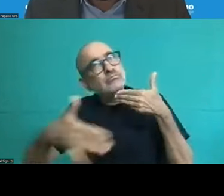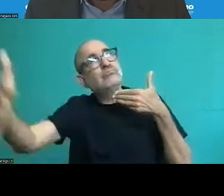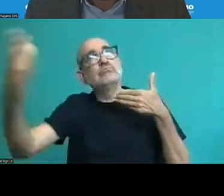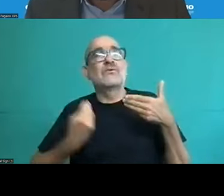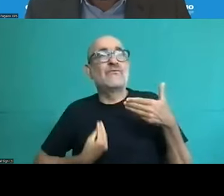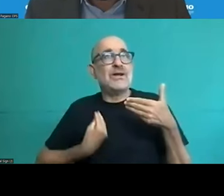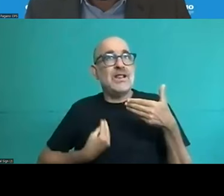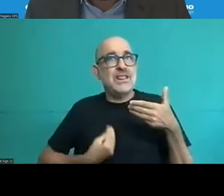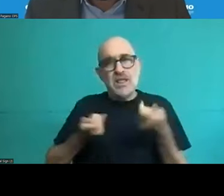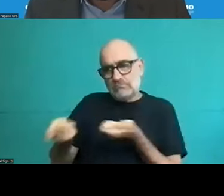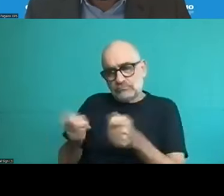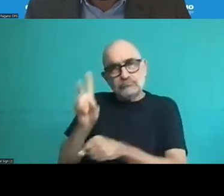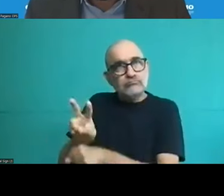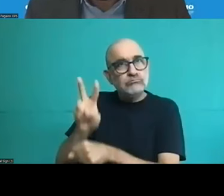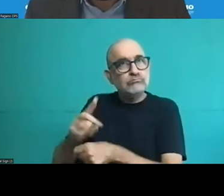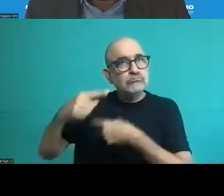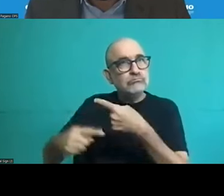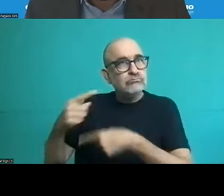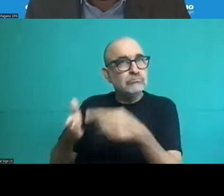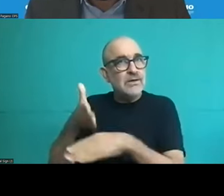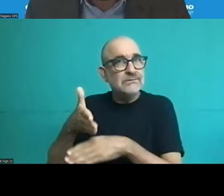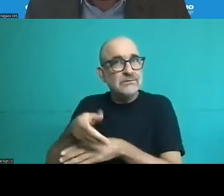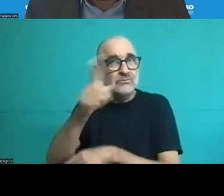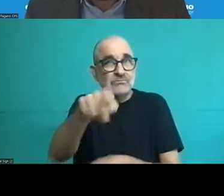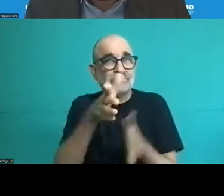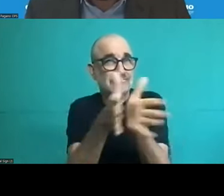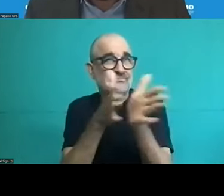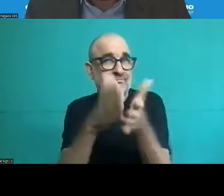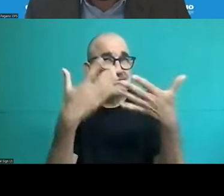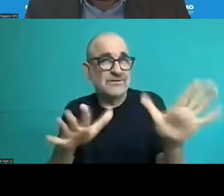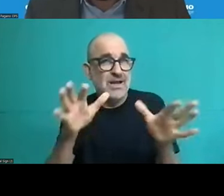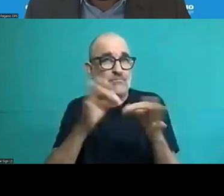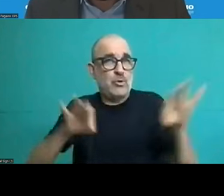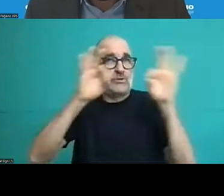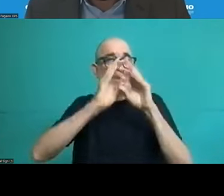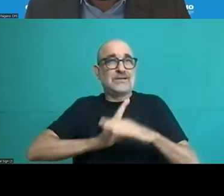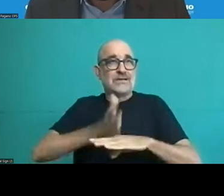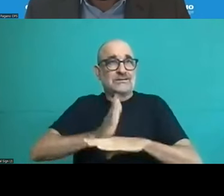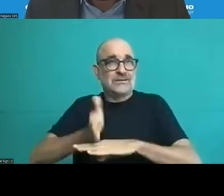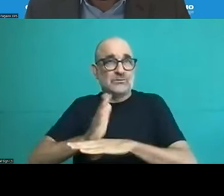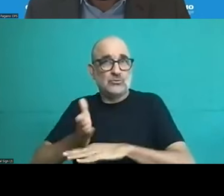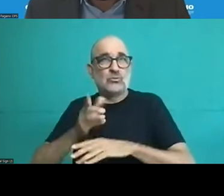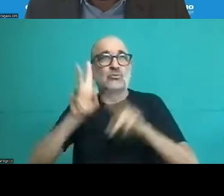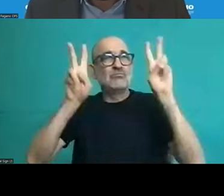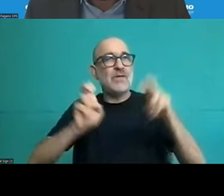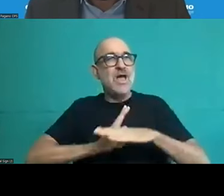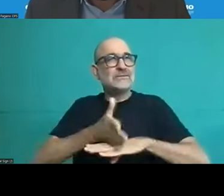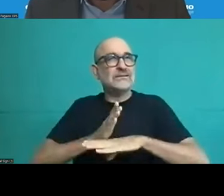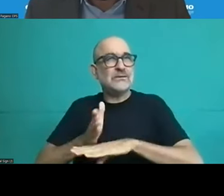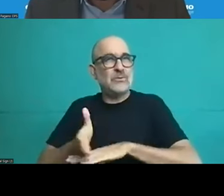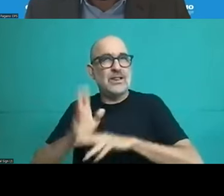our agency's board of directors has a special board for